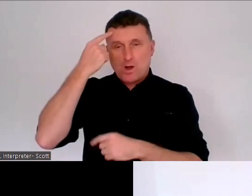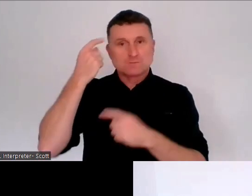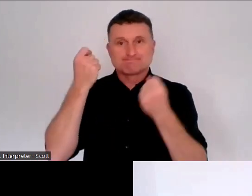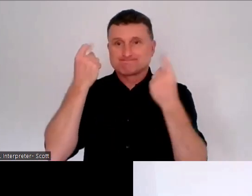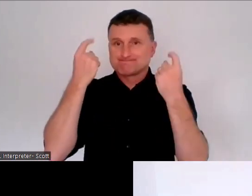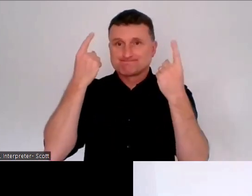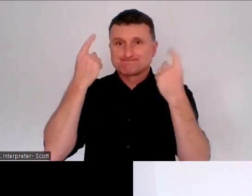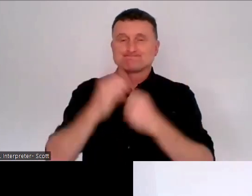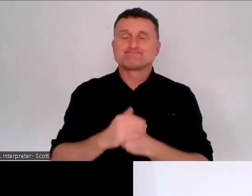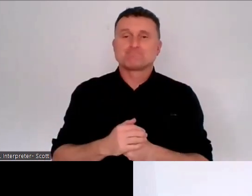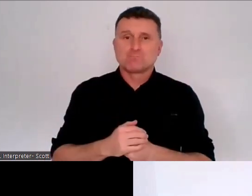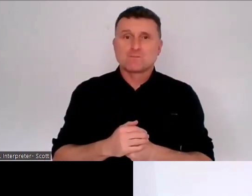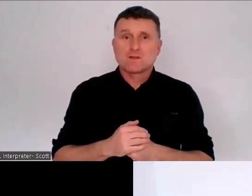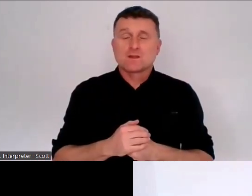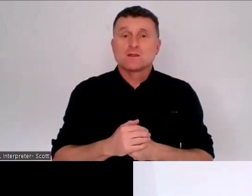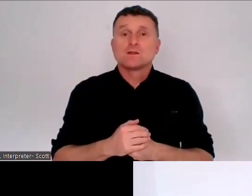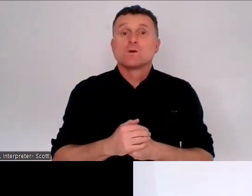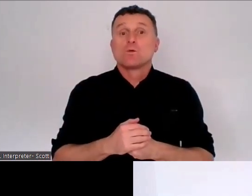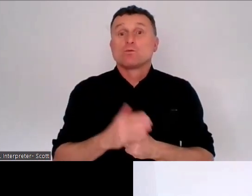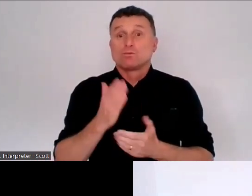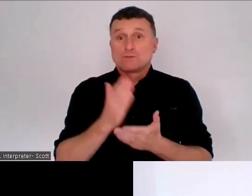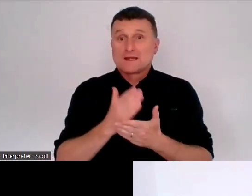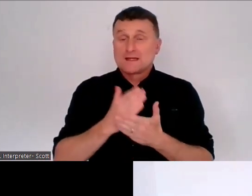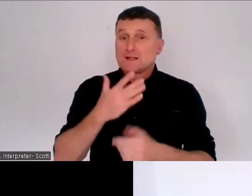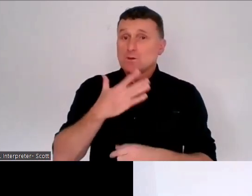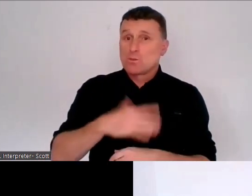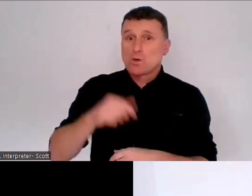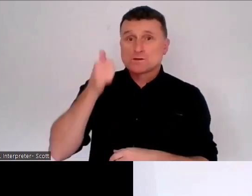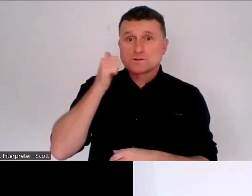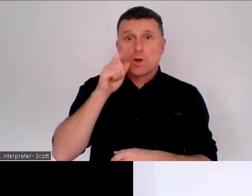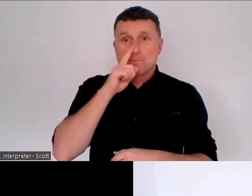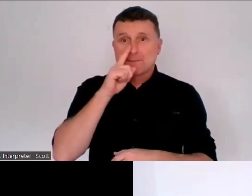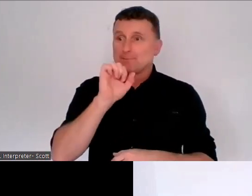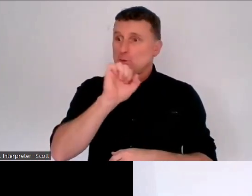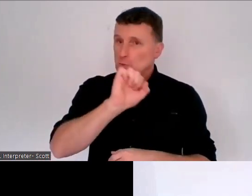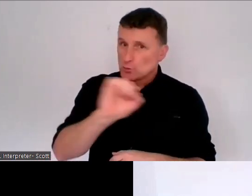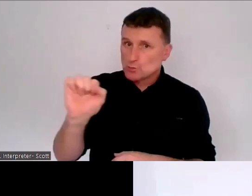focus is hearing from people about their experiences.